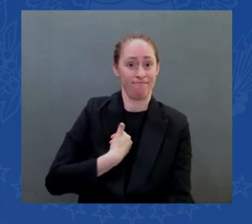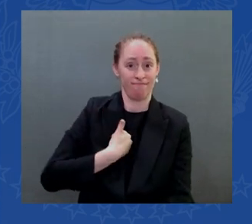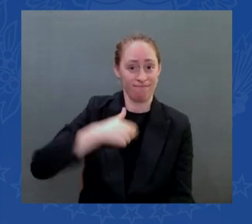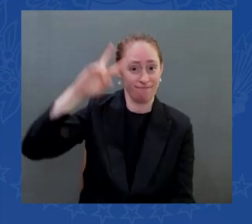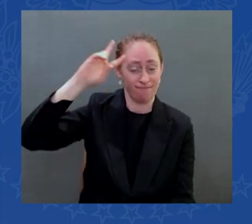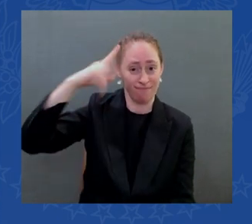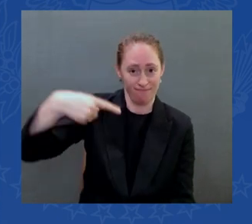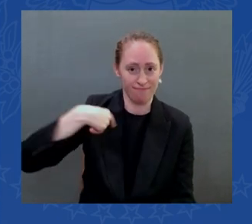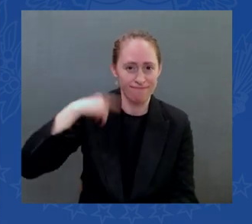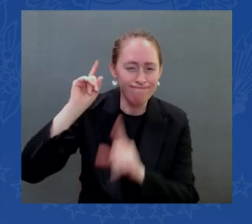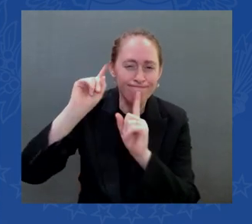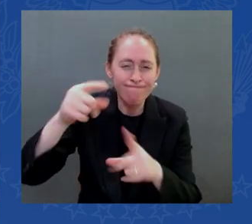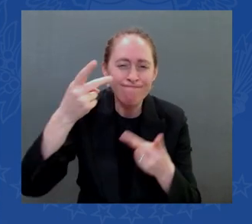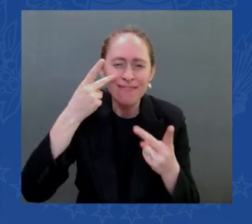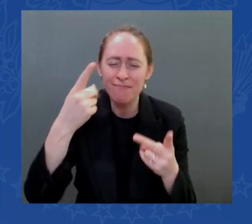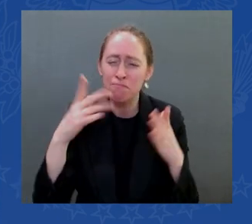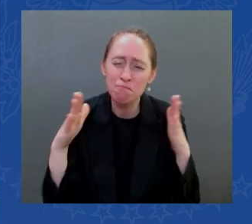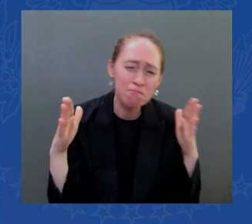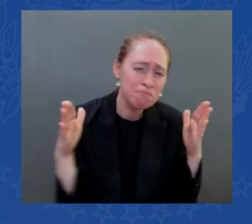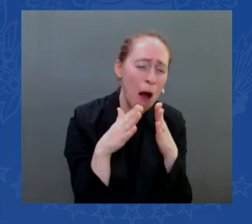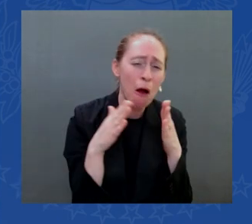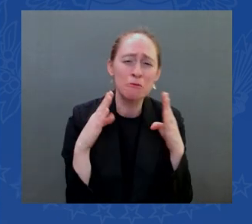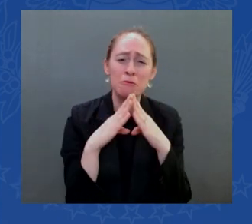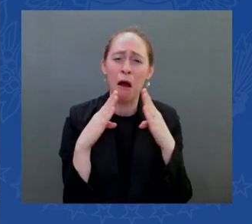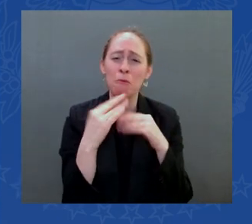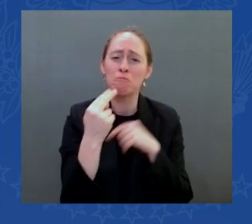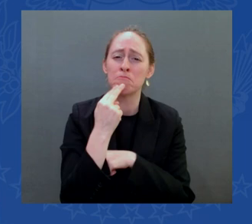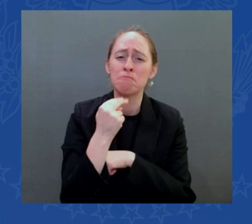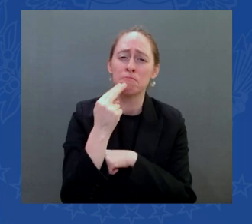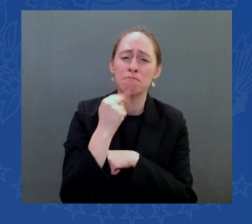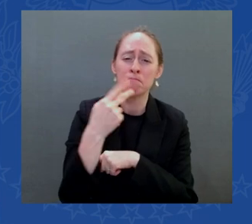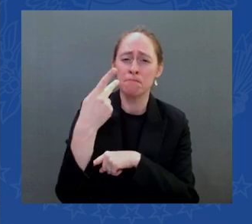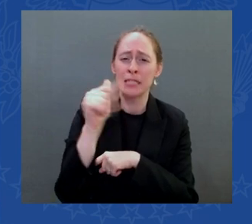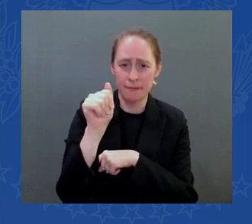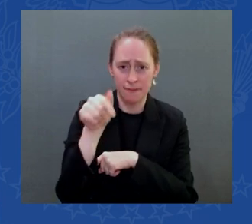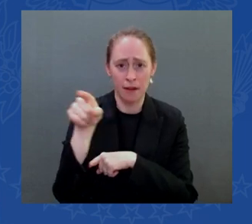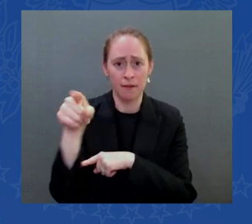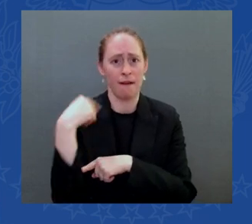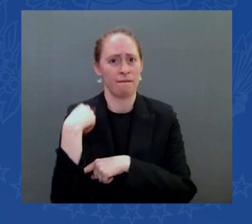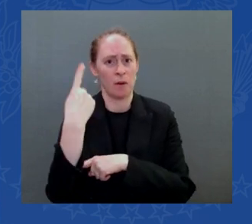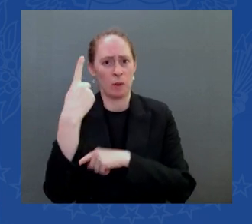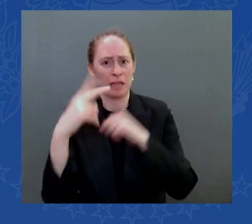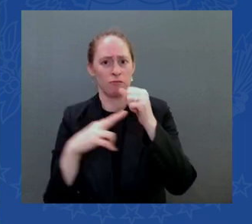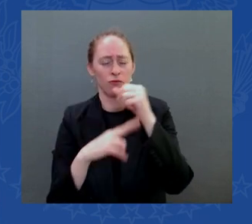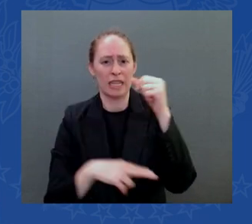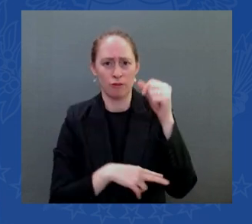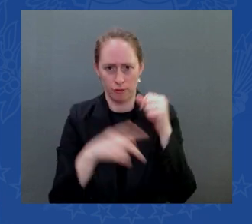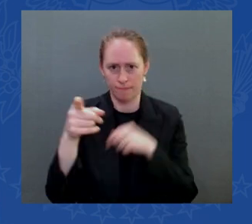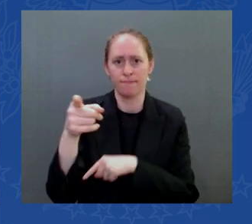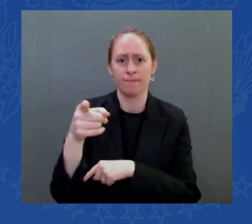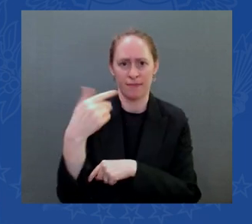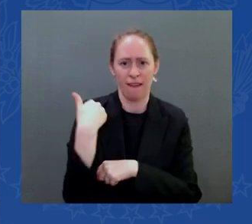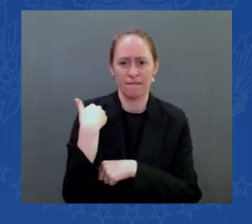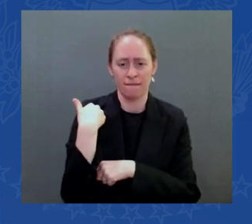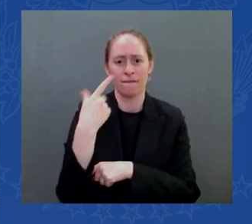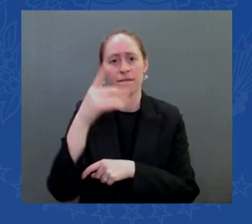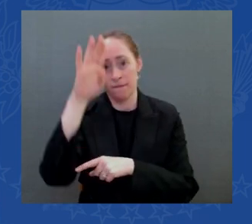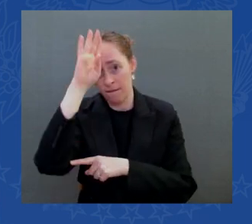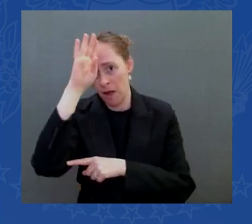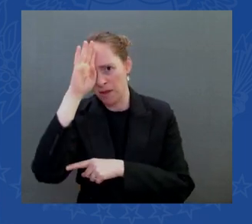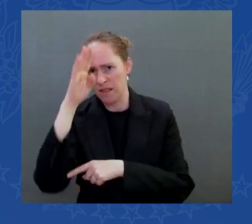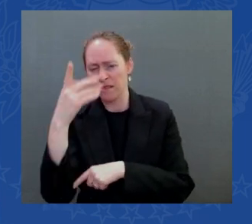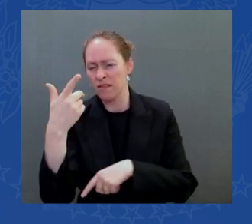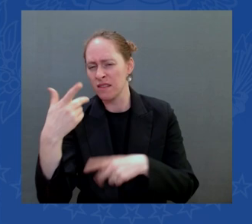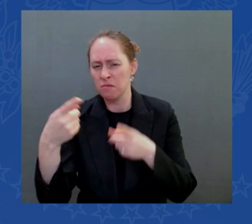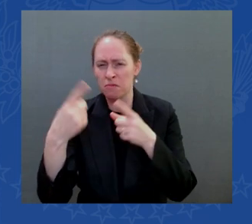and they couldn't their fire department was on one side of the bridge and literally from here to that